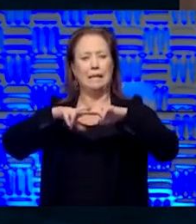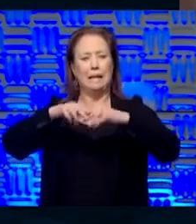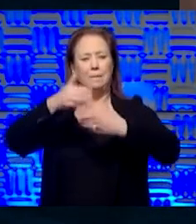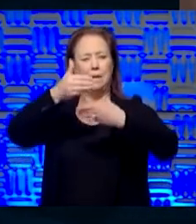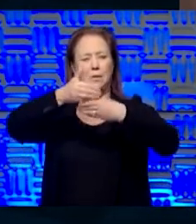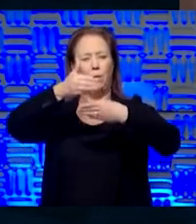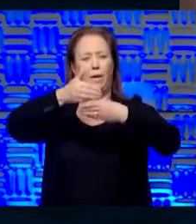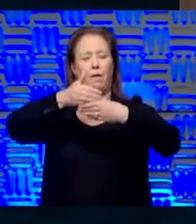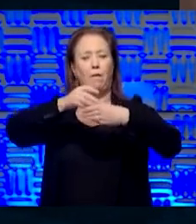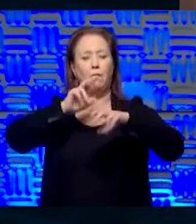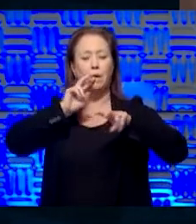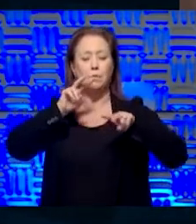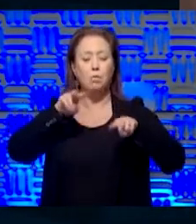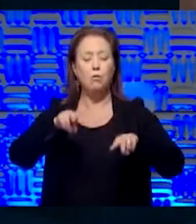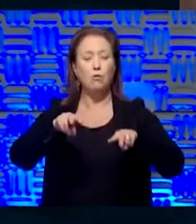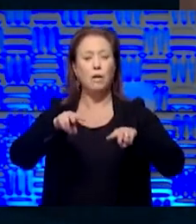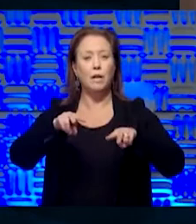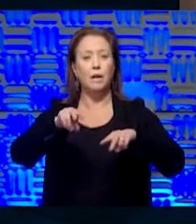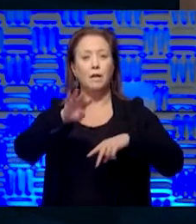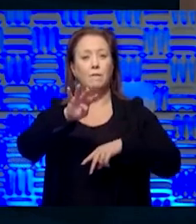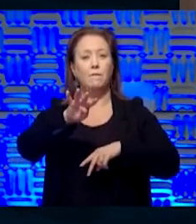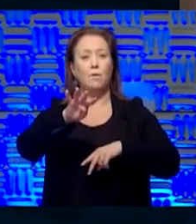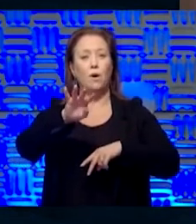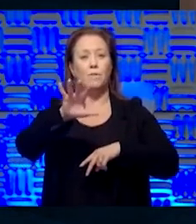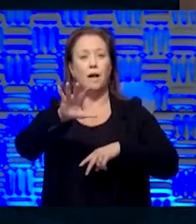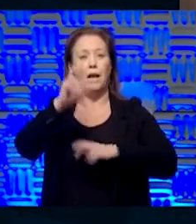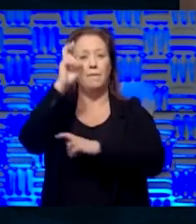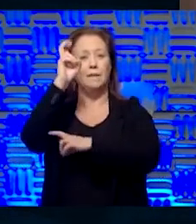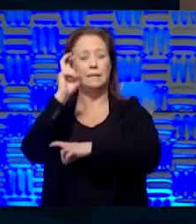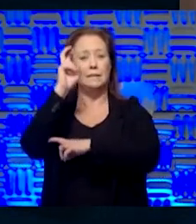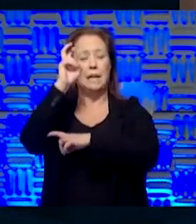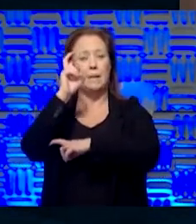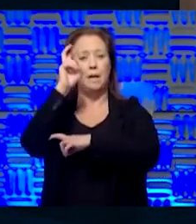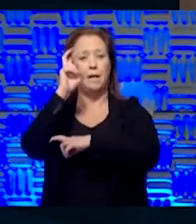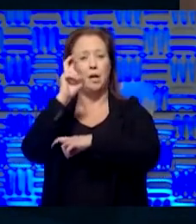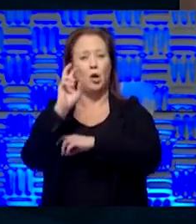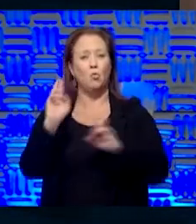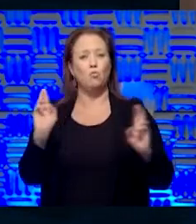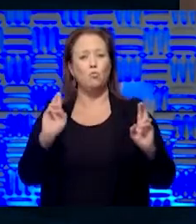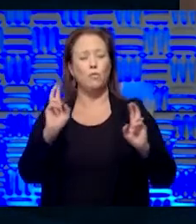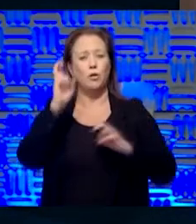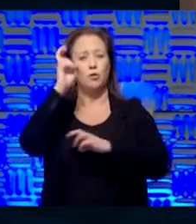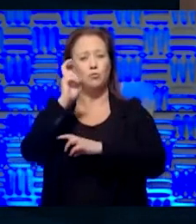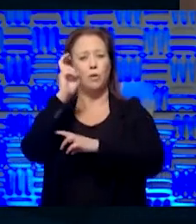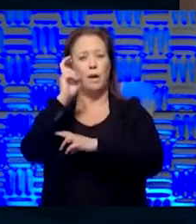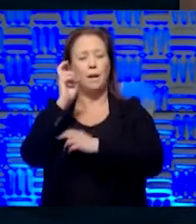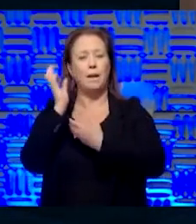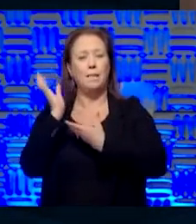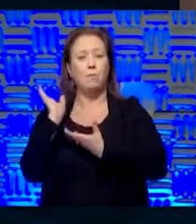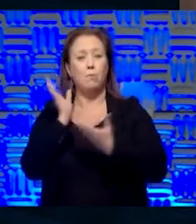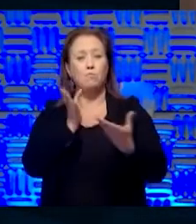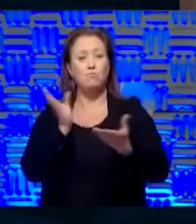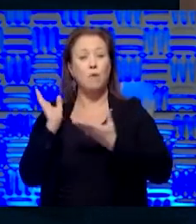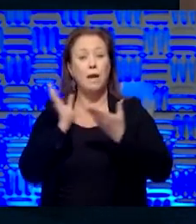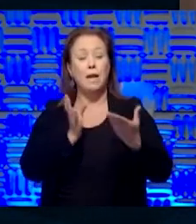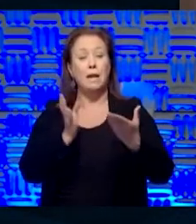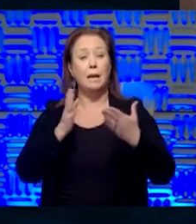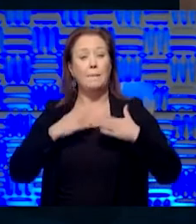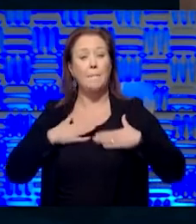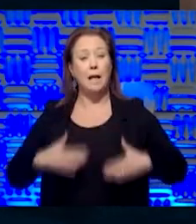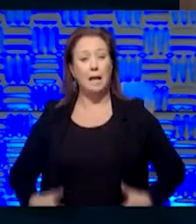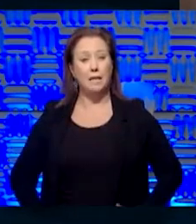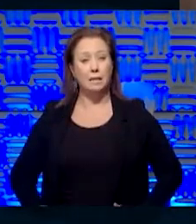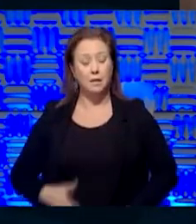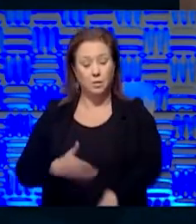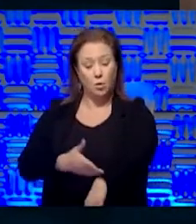apartment, looking down at one of 45 semis that were refrigerated semis to haul bodies away. So here he is getting